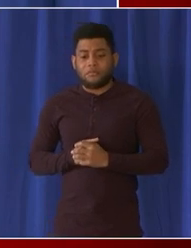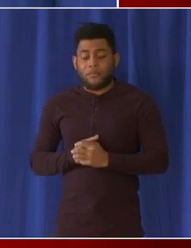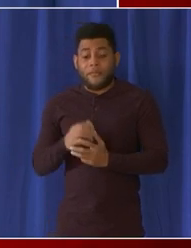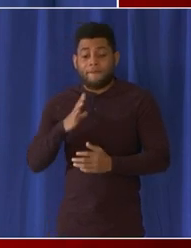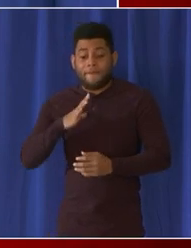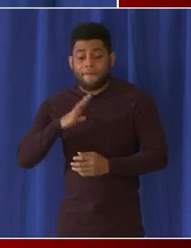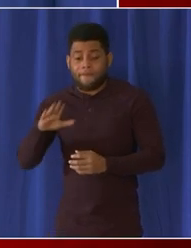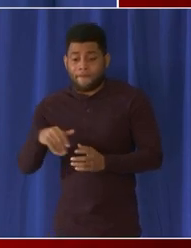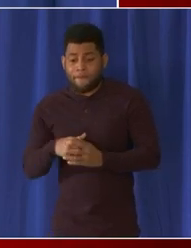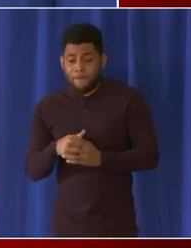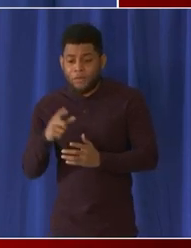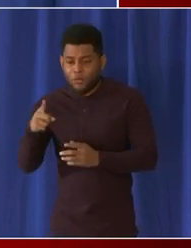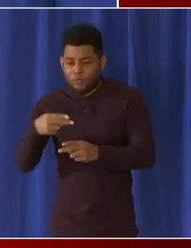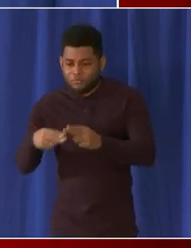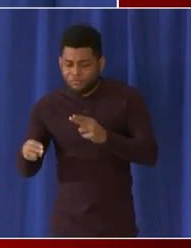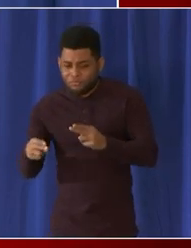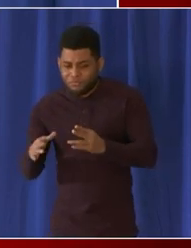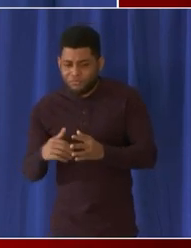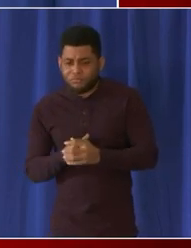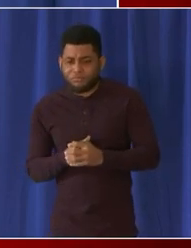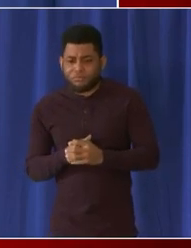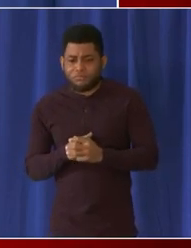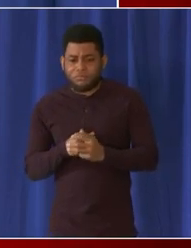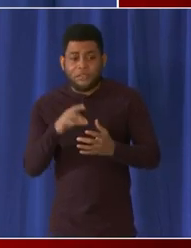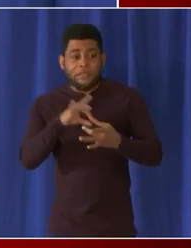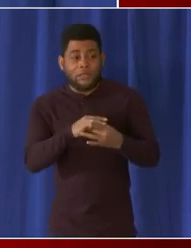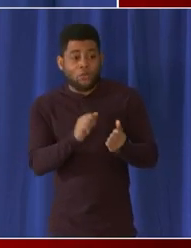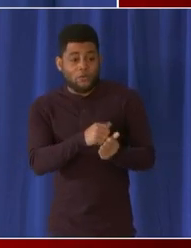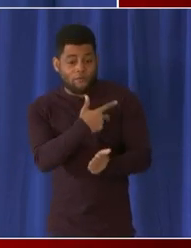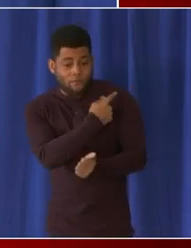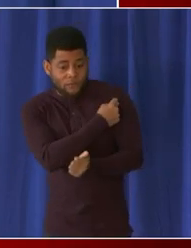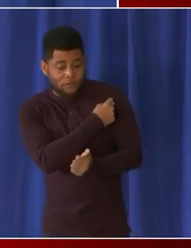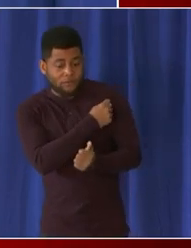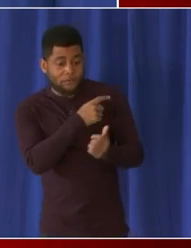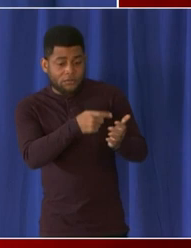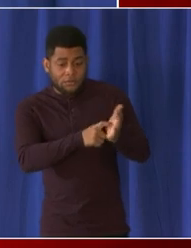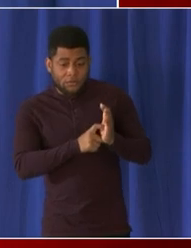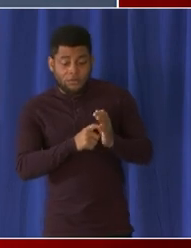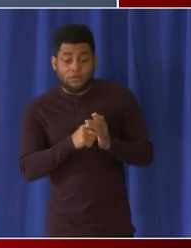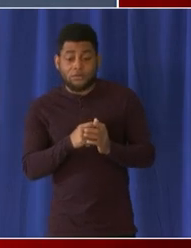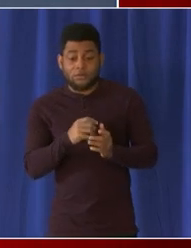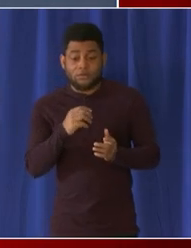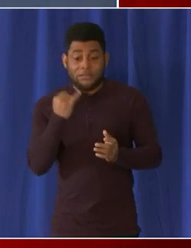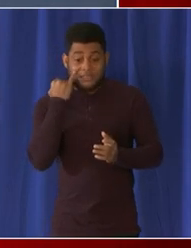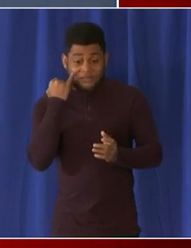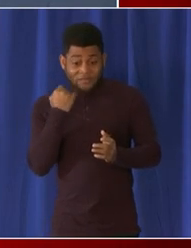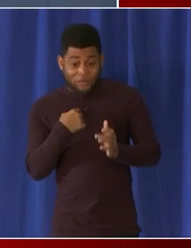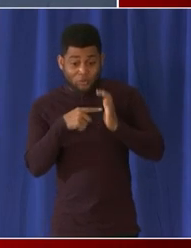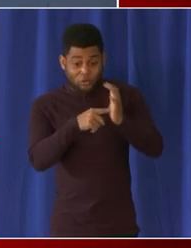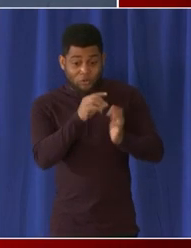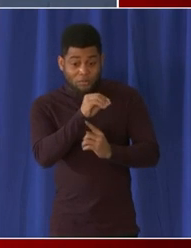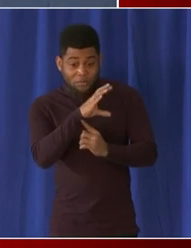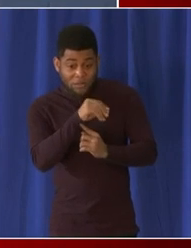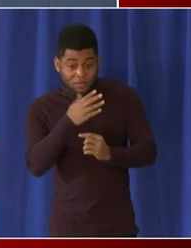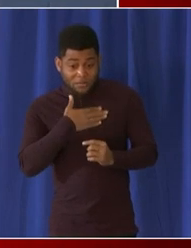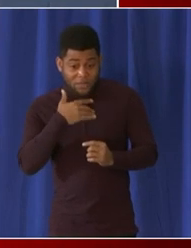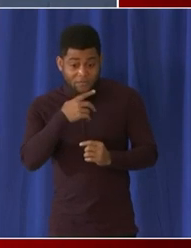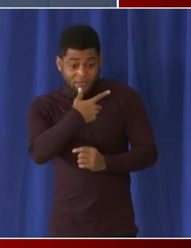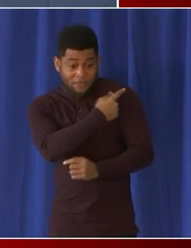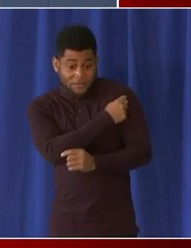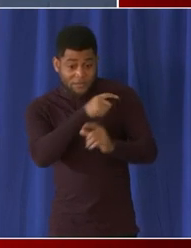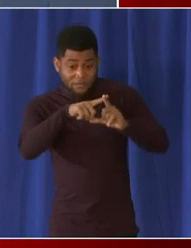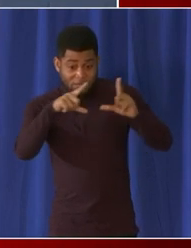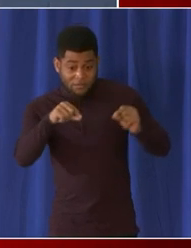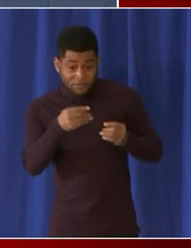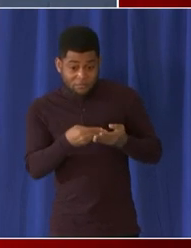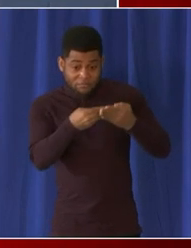one quick um first for the vaccine uh mandate is a picture of the vaccine card enough proof or do they need the